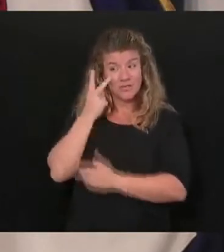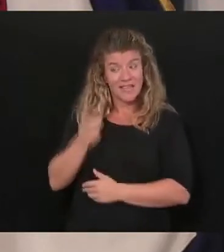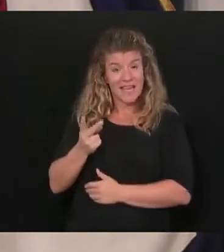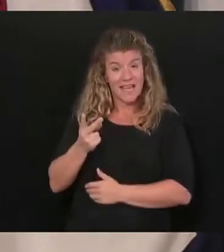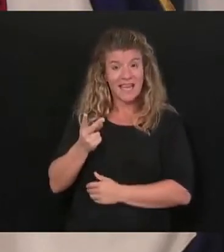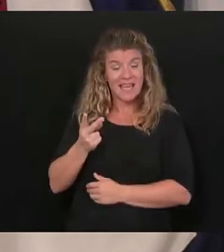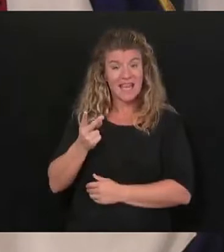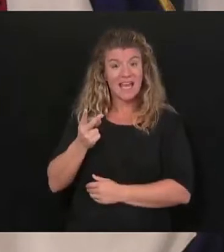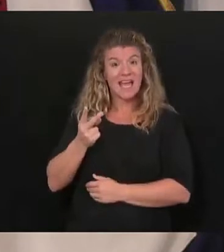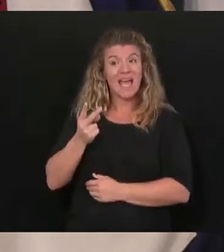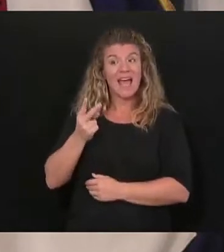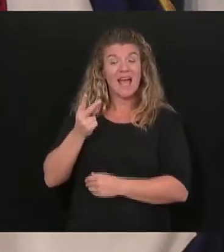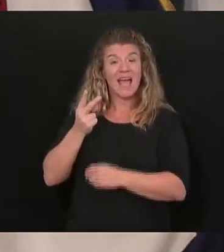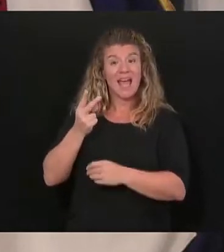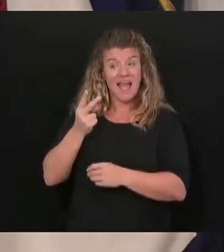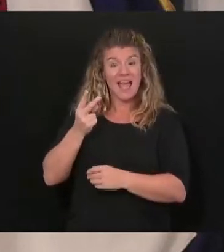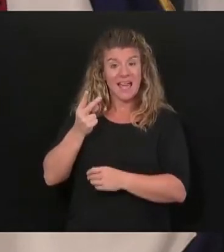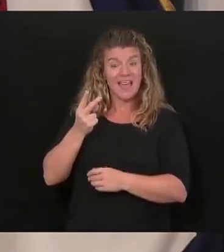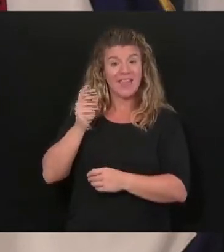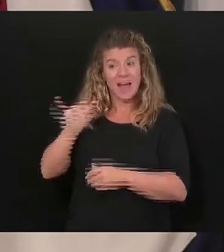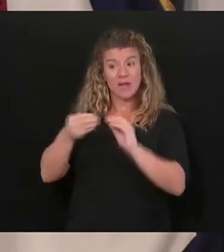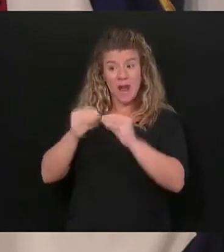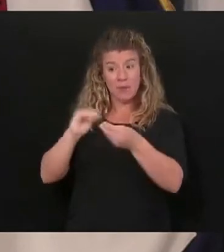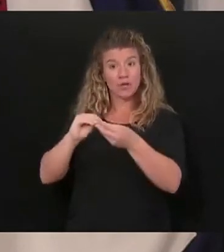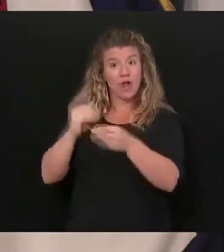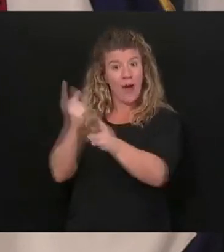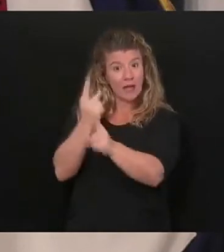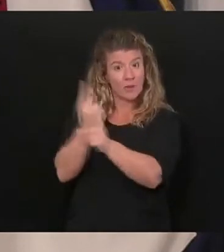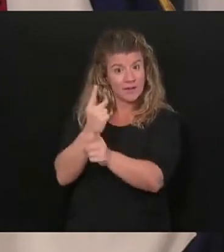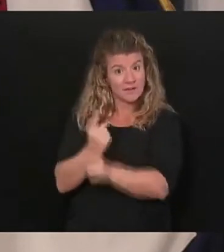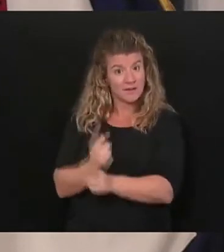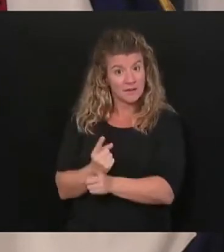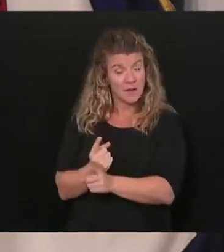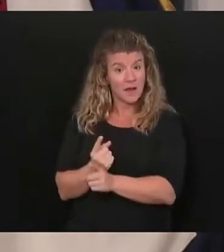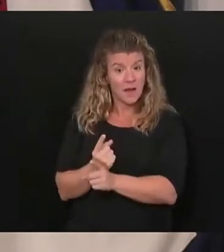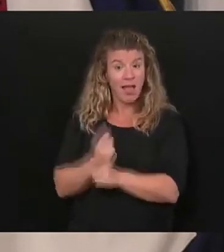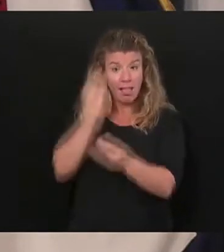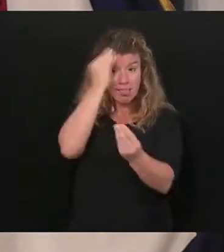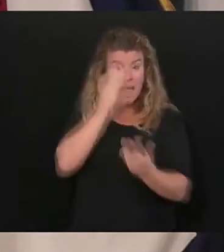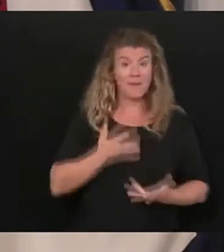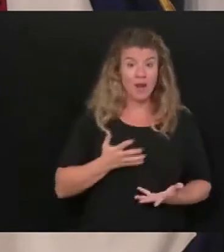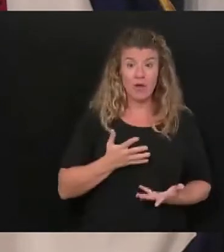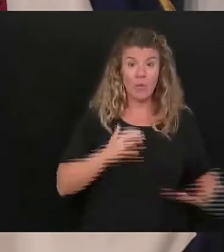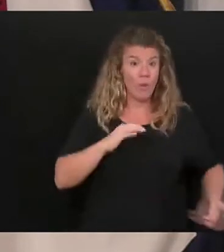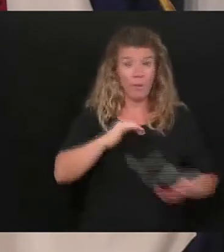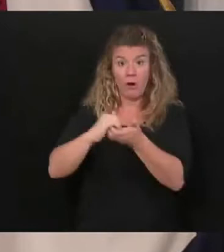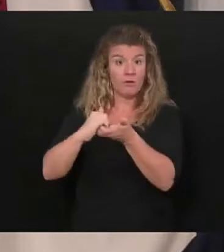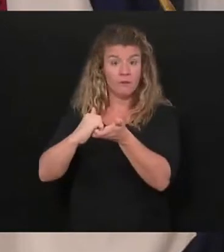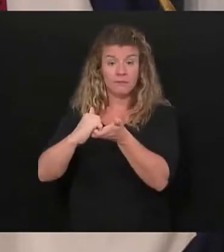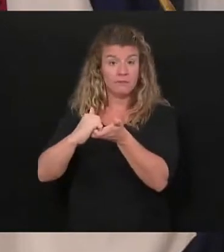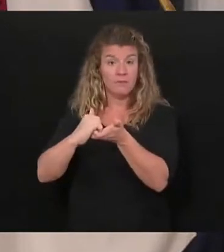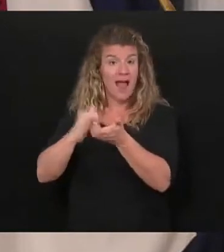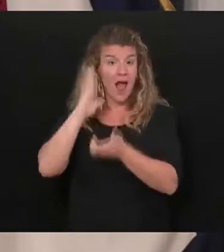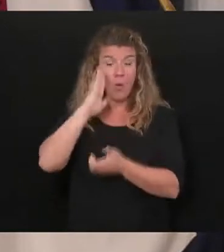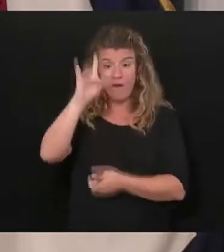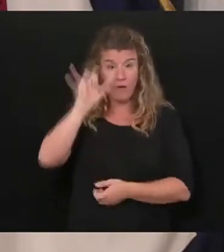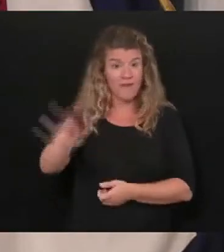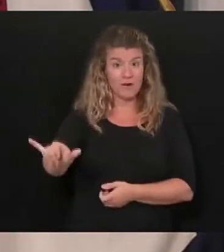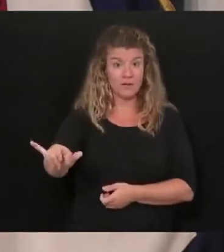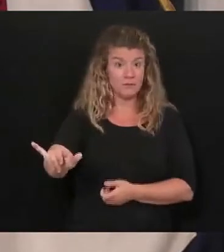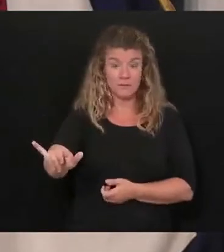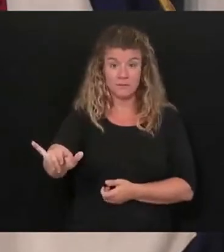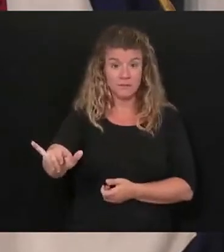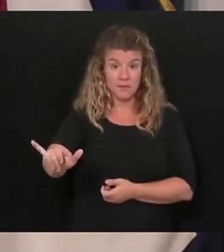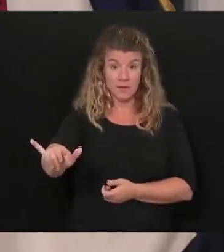taken care of, I will absolutely partner with you from now until you know where it freezes over. And without